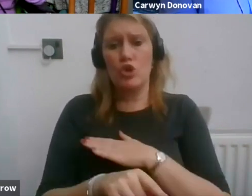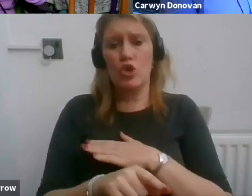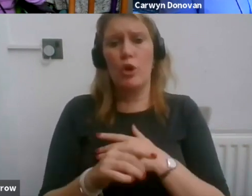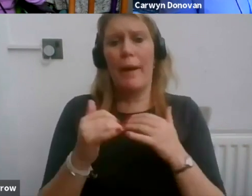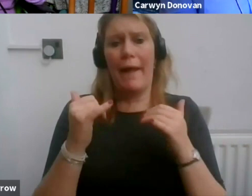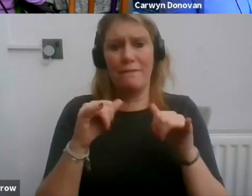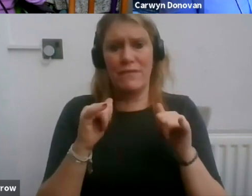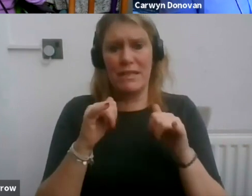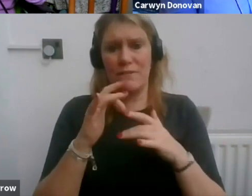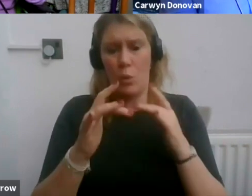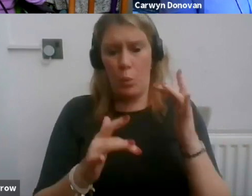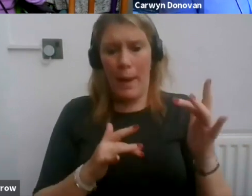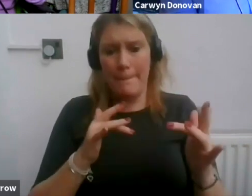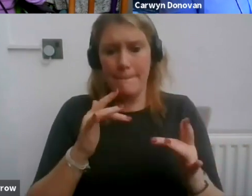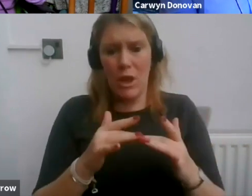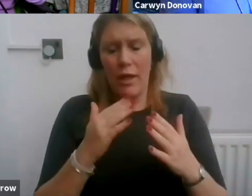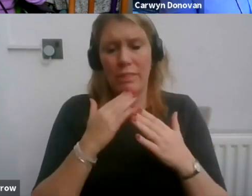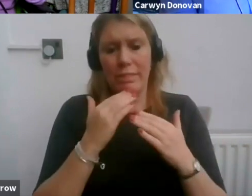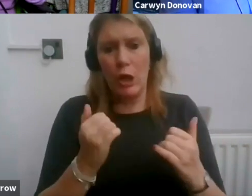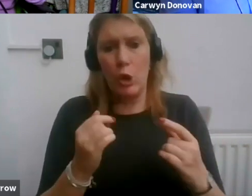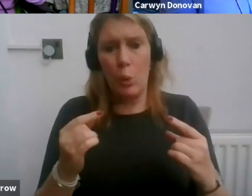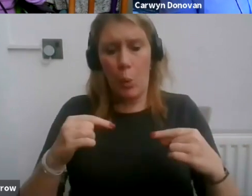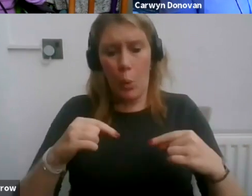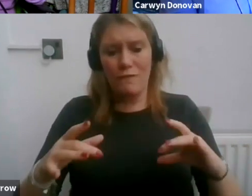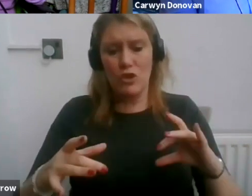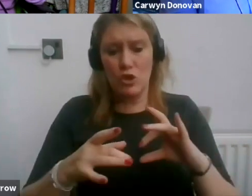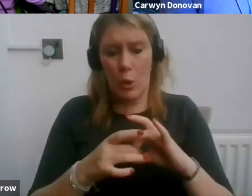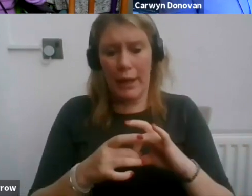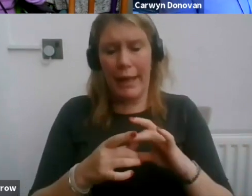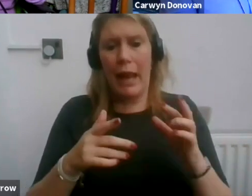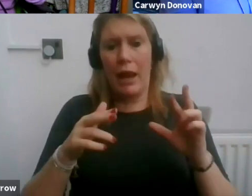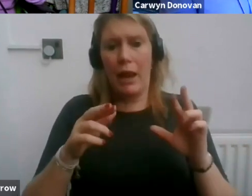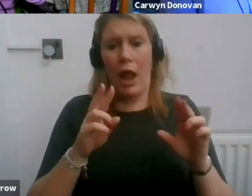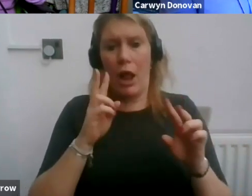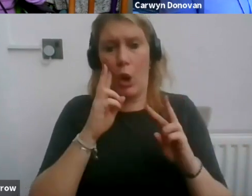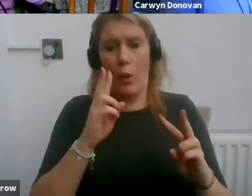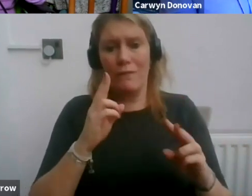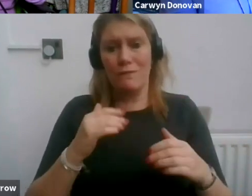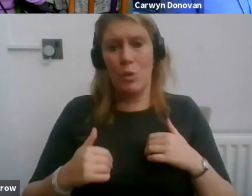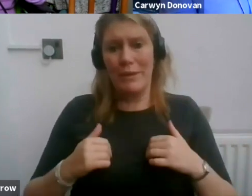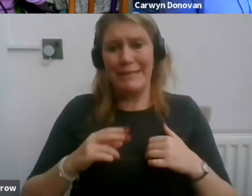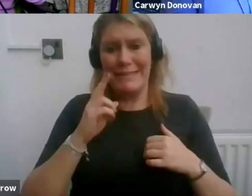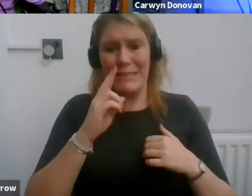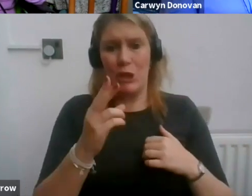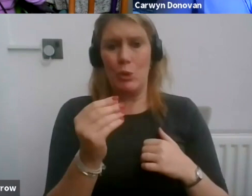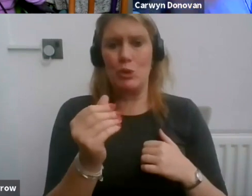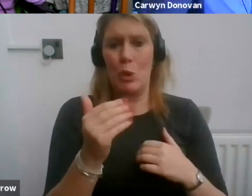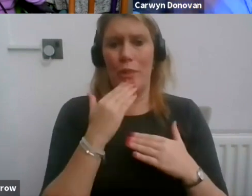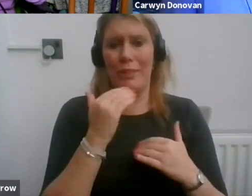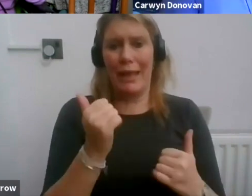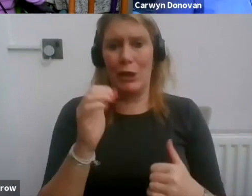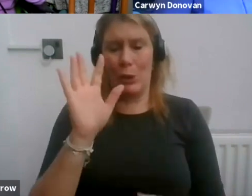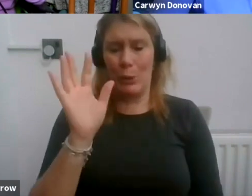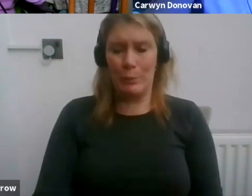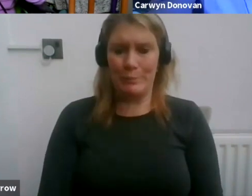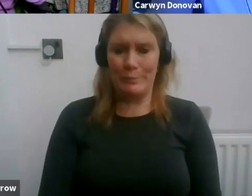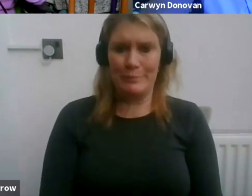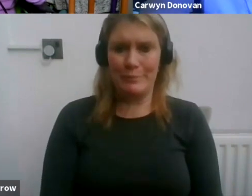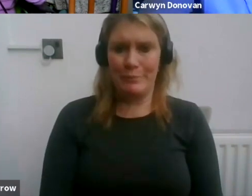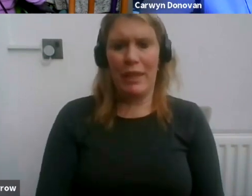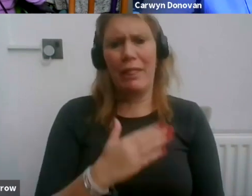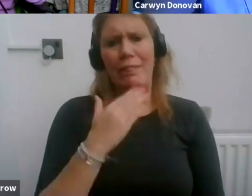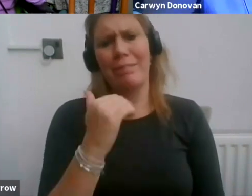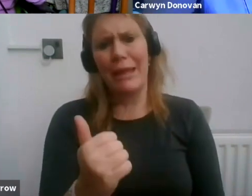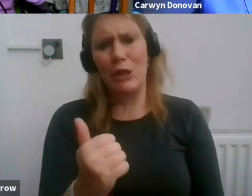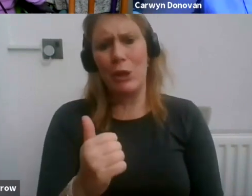website thank you all for coming and I look forward to seeing you again soon thank you so much Jo